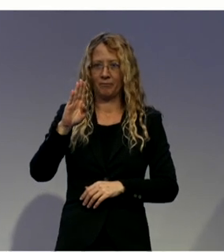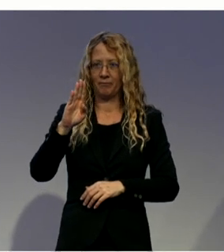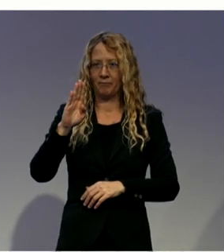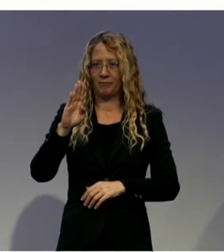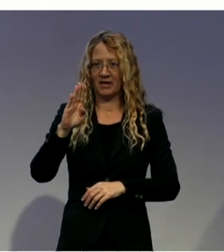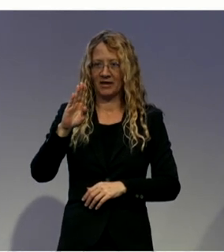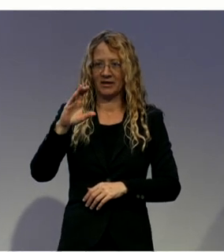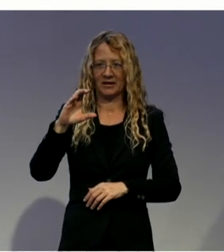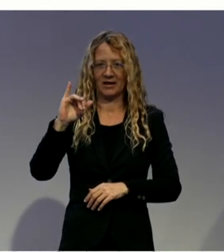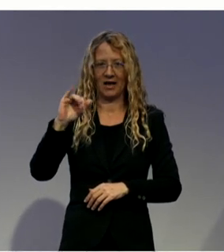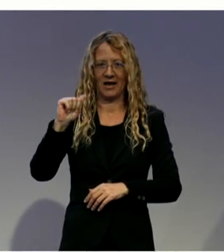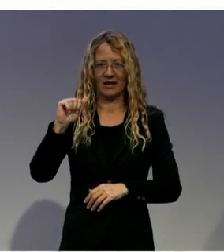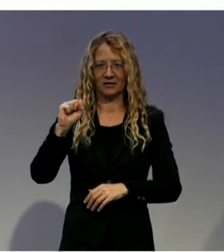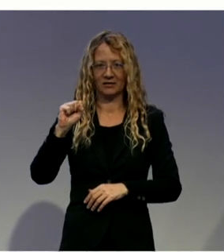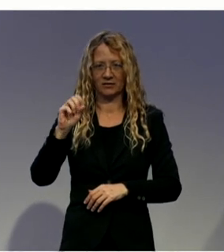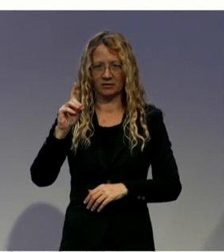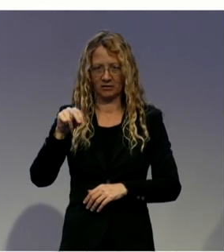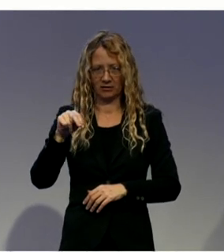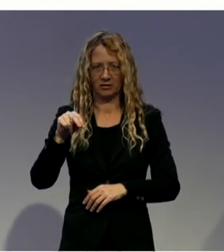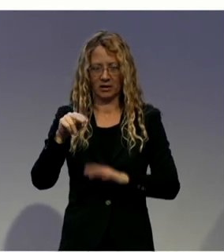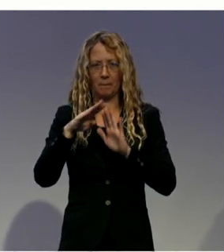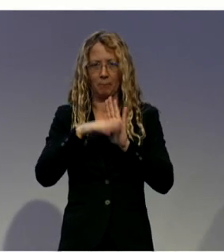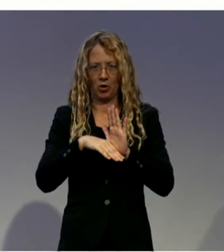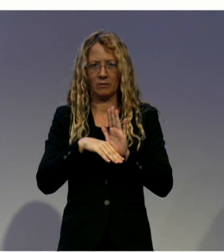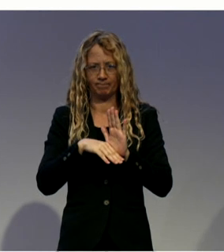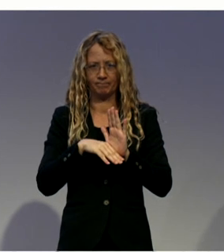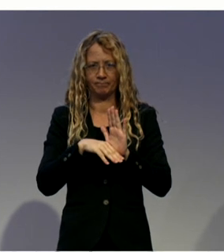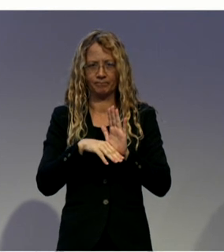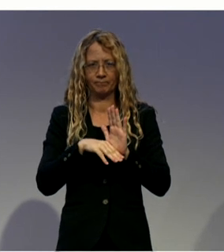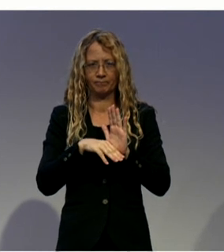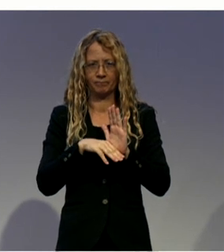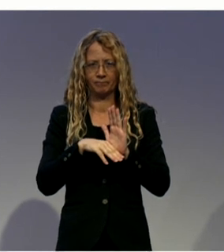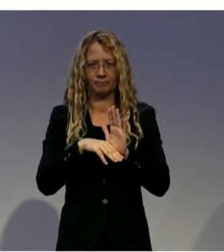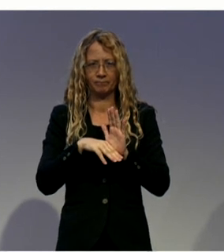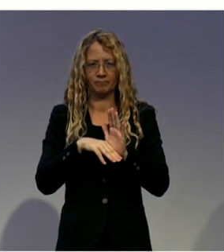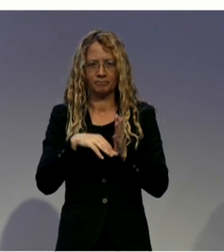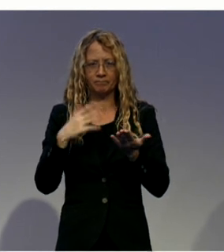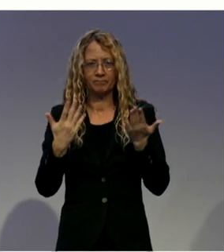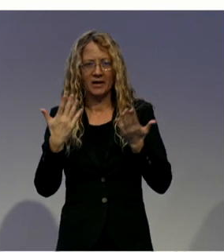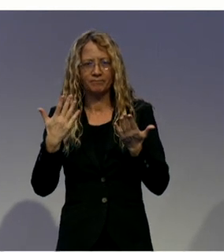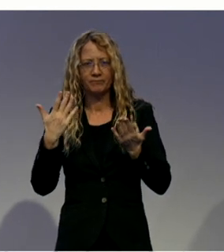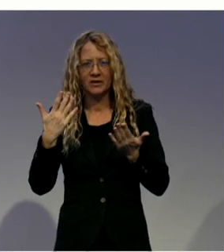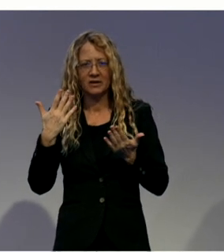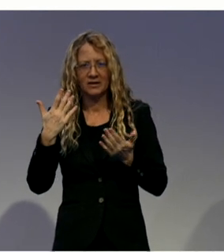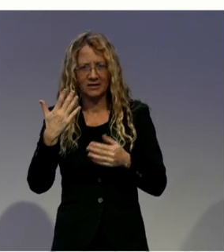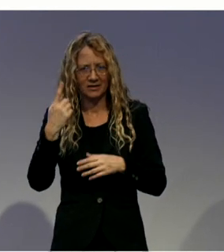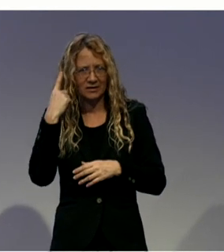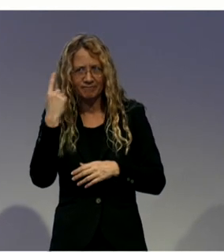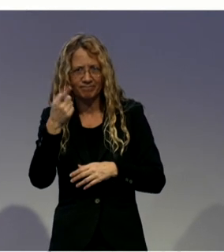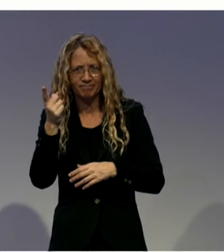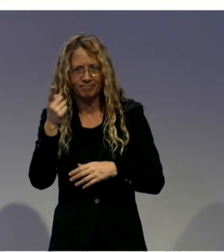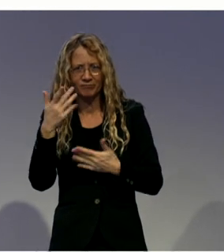program. Some of you may have already heard about the program through previous speakers, but